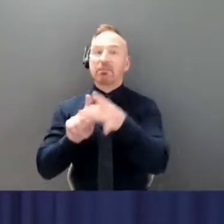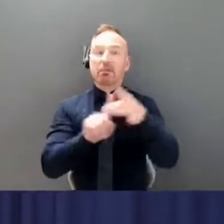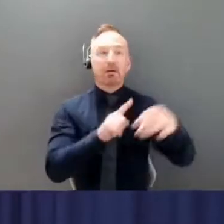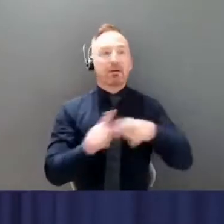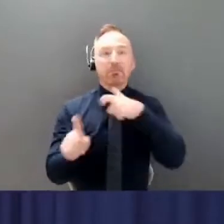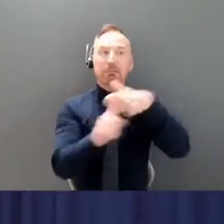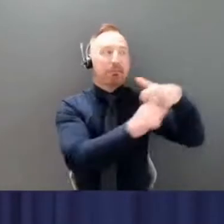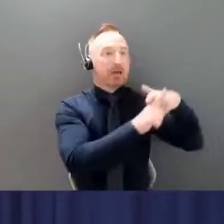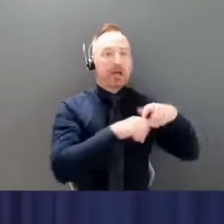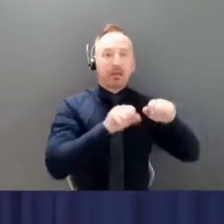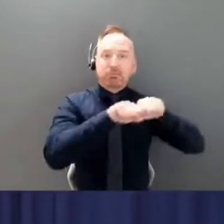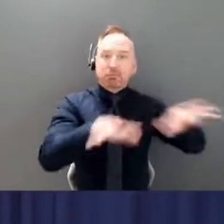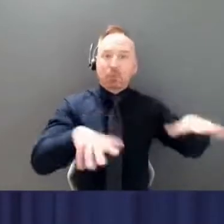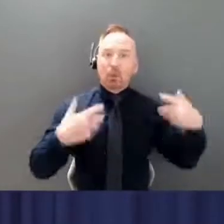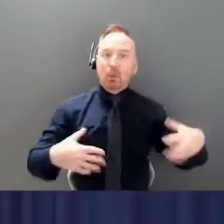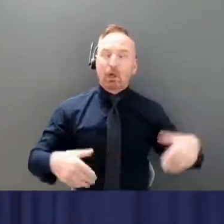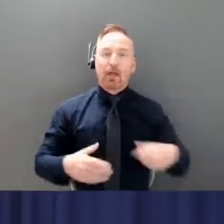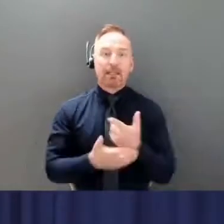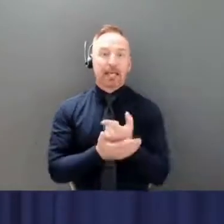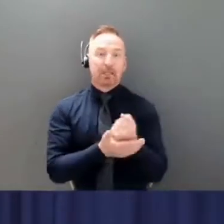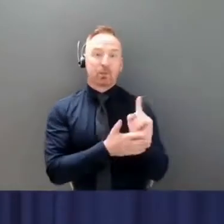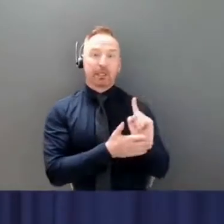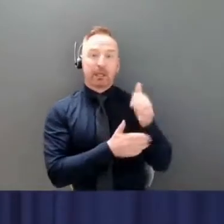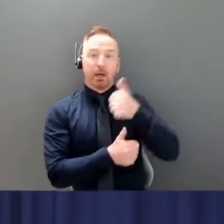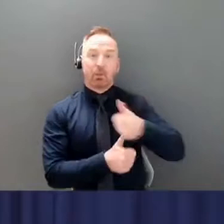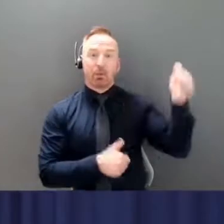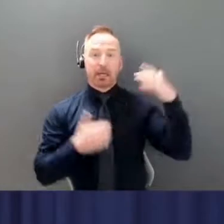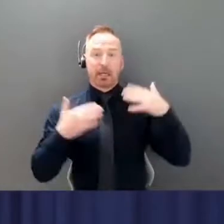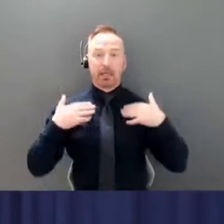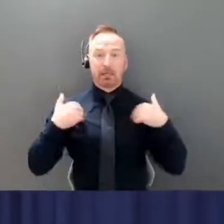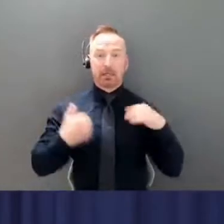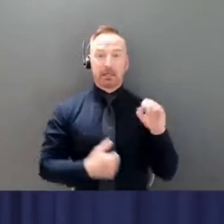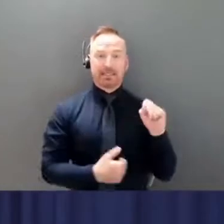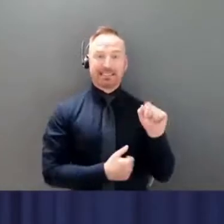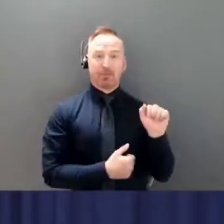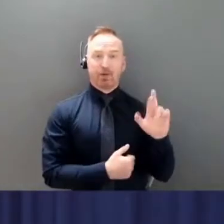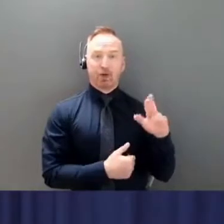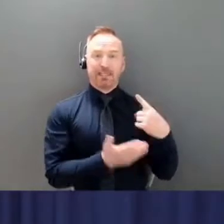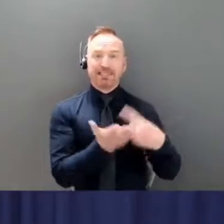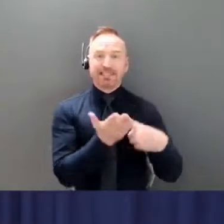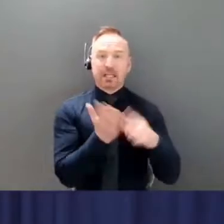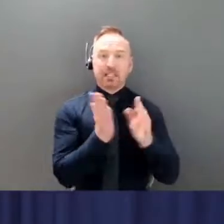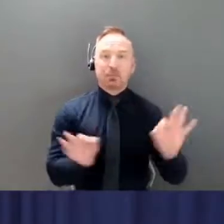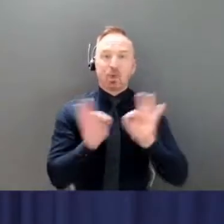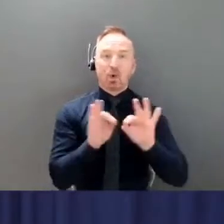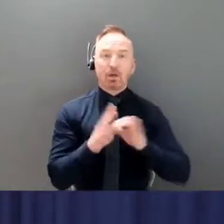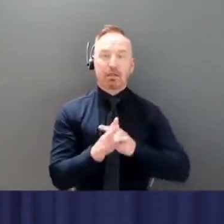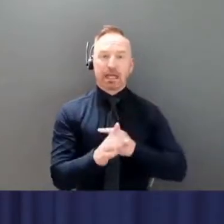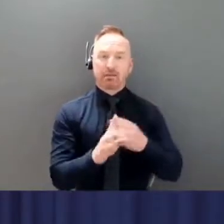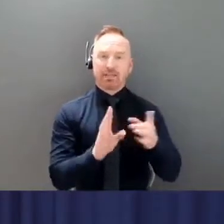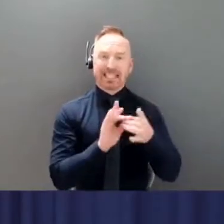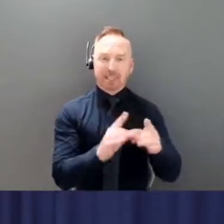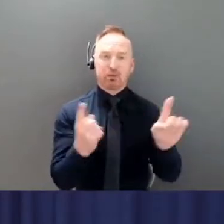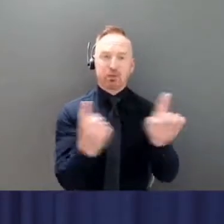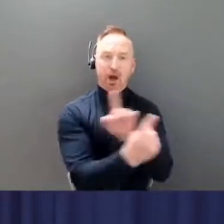Last week, Premier Silver talked about the important work involved in contact tracing. Large,